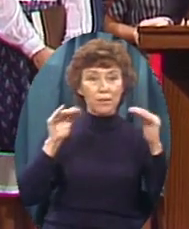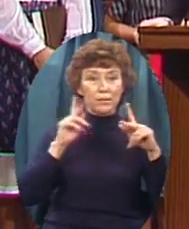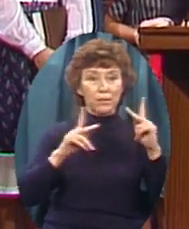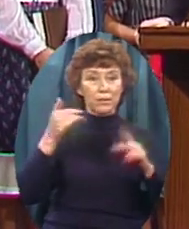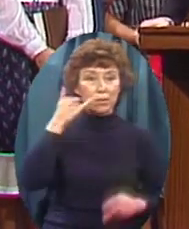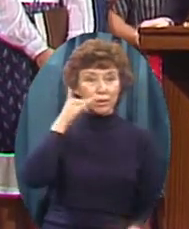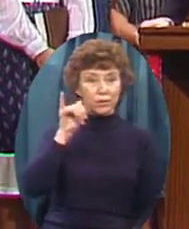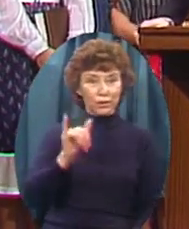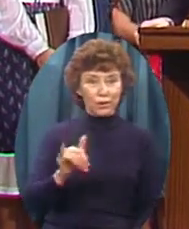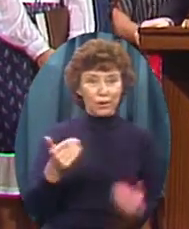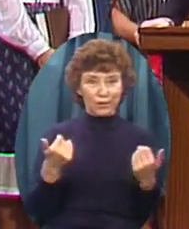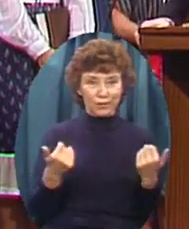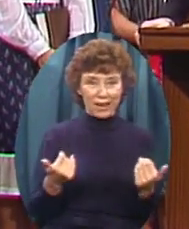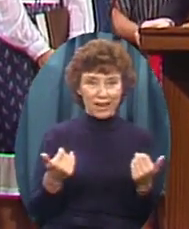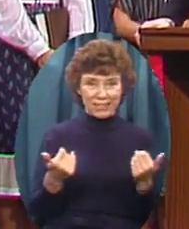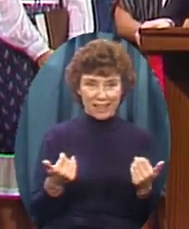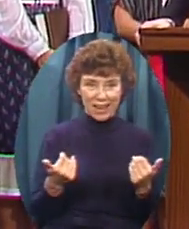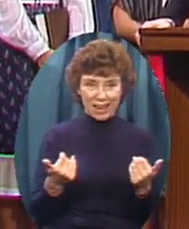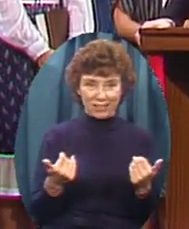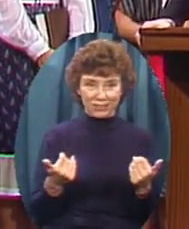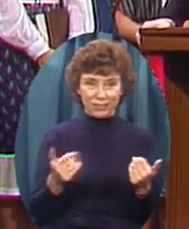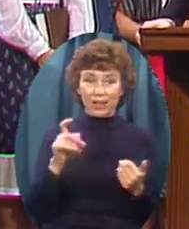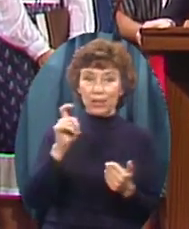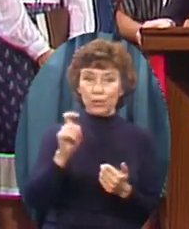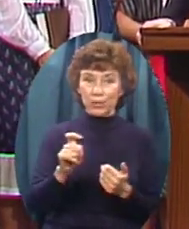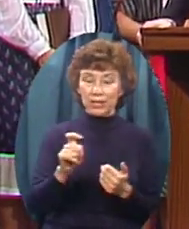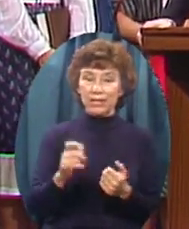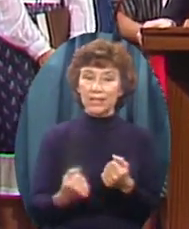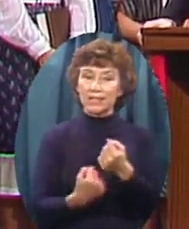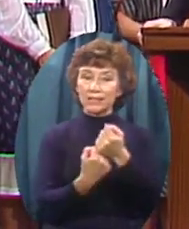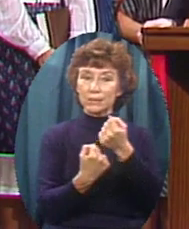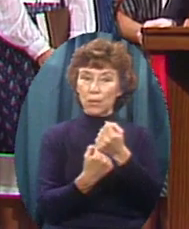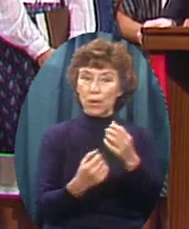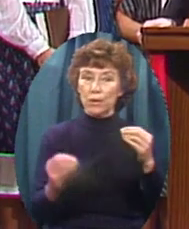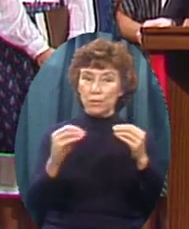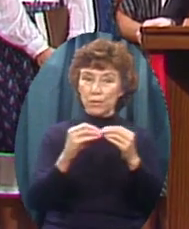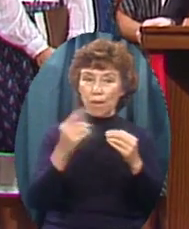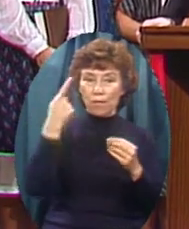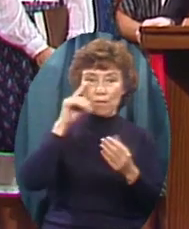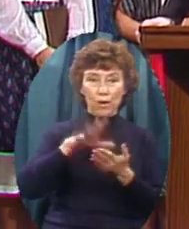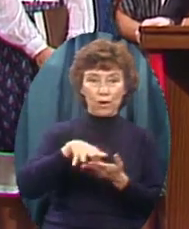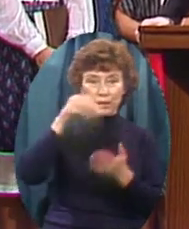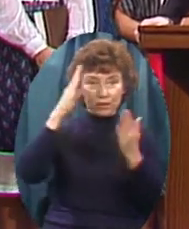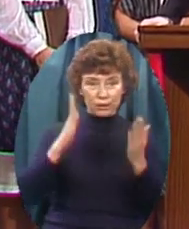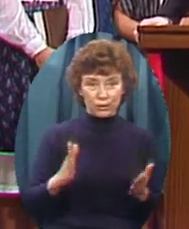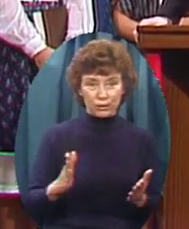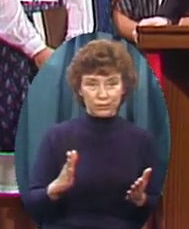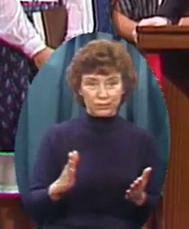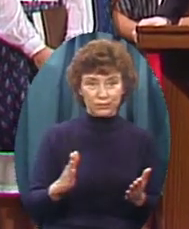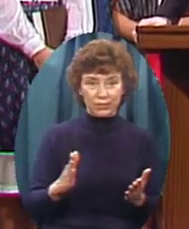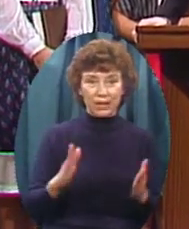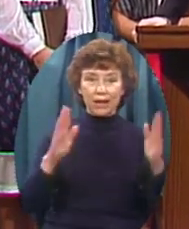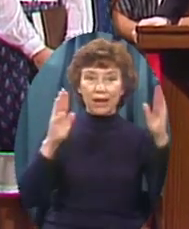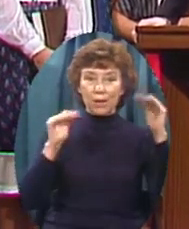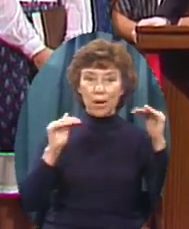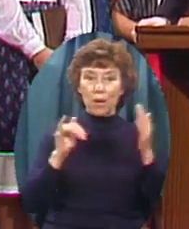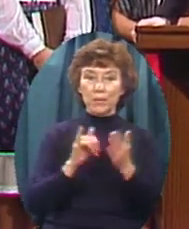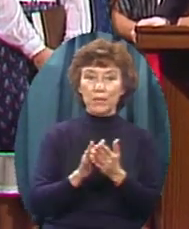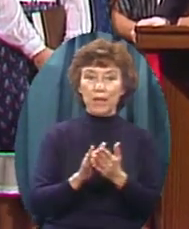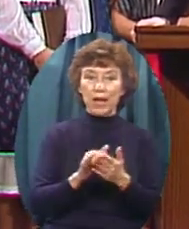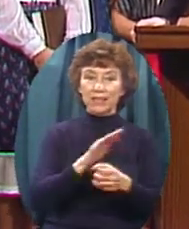And that the deficit We're now experiencing Will soon be history Because enough of you cared For enough of these